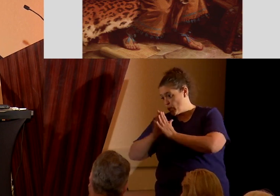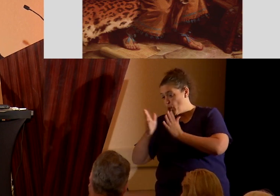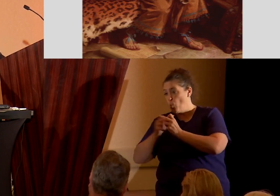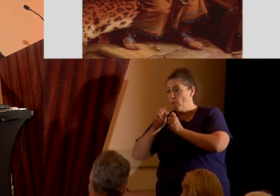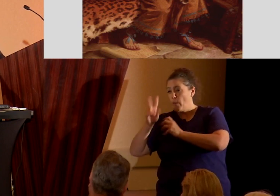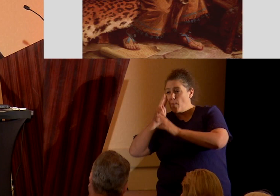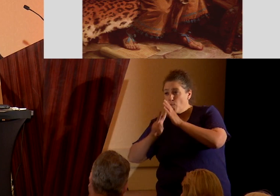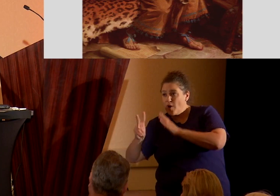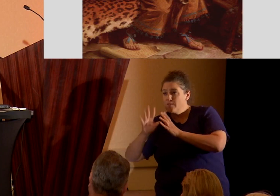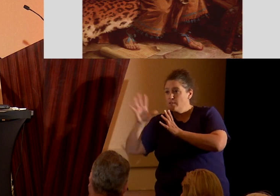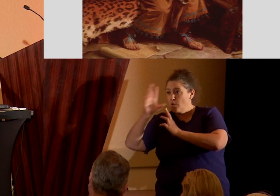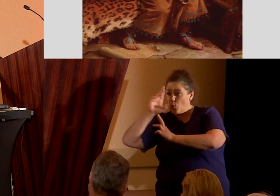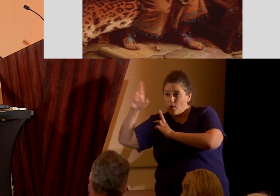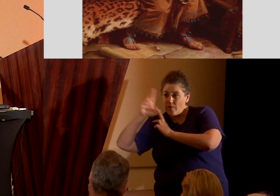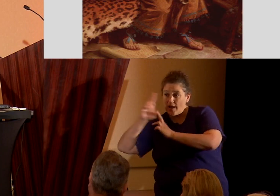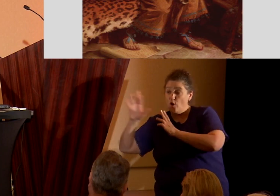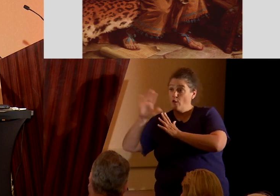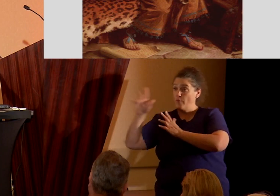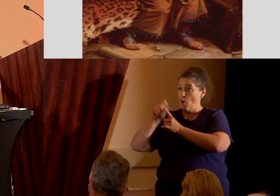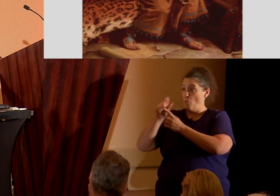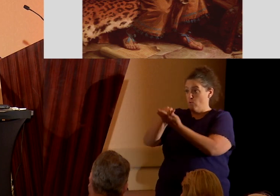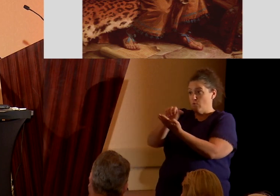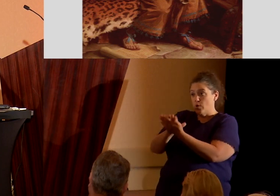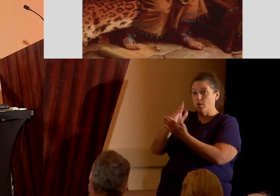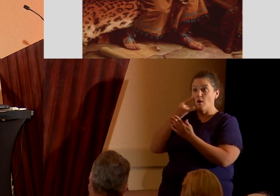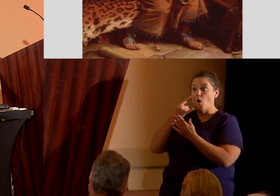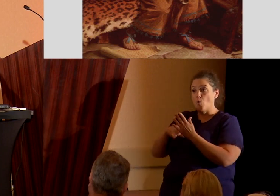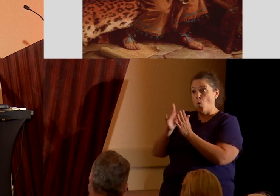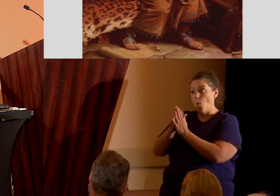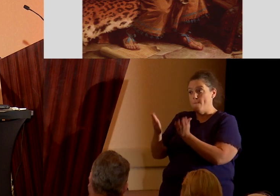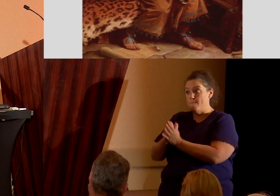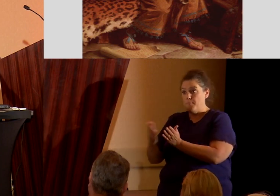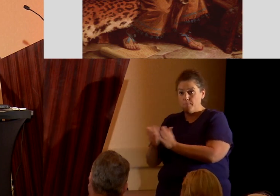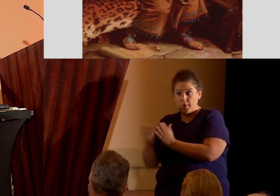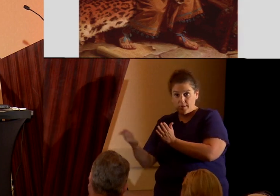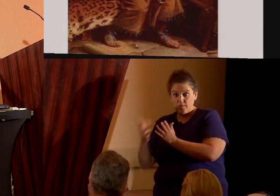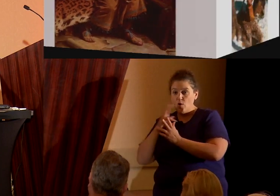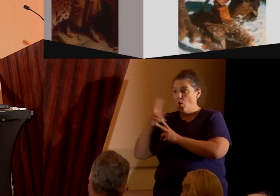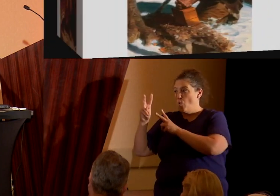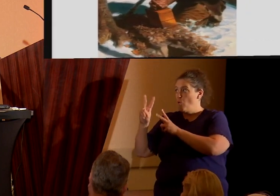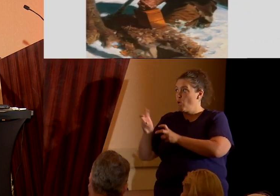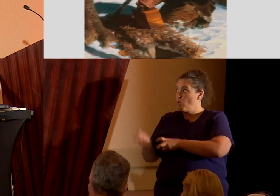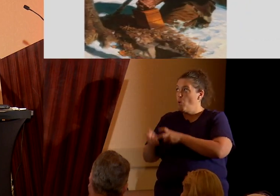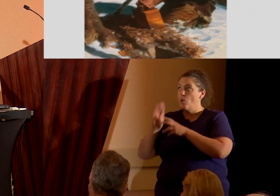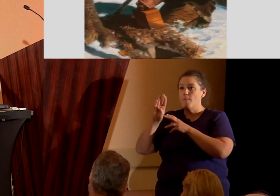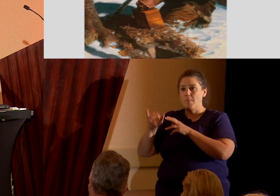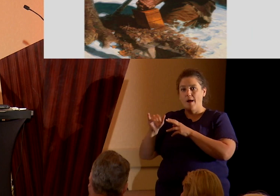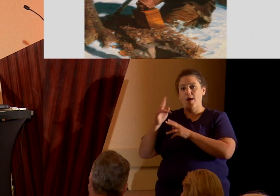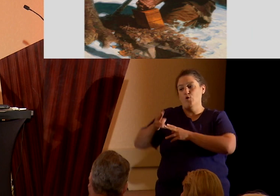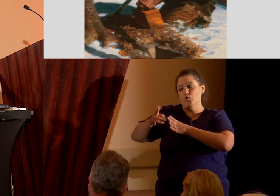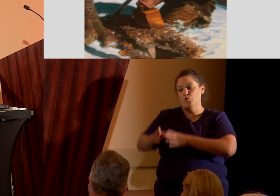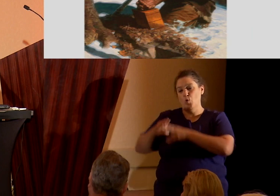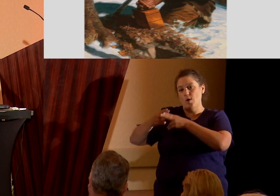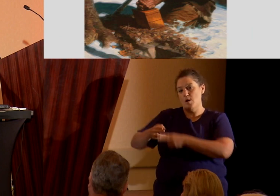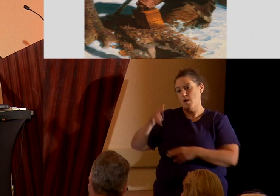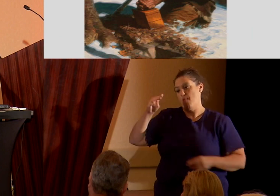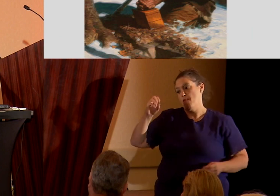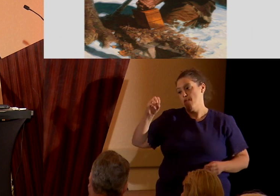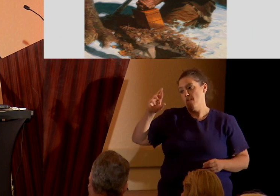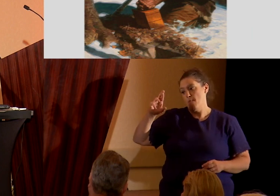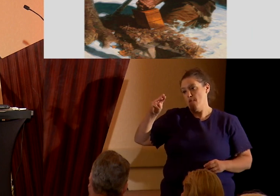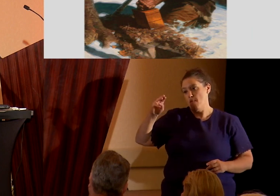revelation. Their words, written on gold plates, were quoted and abridged by a prophet historian named Mormon. They record